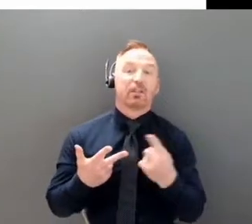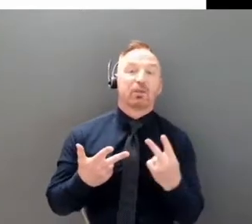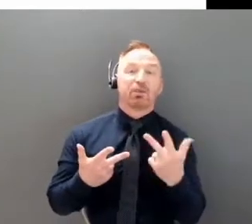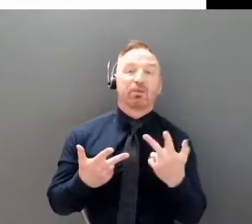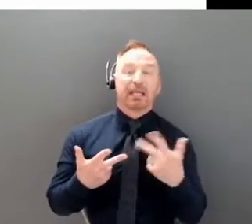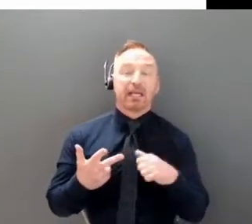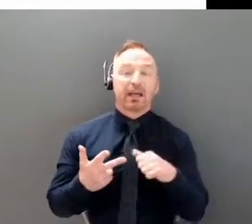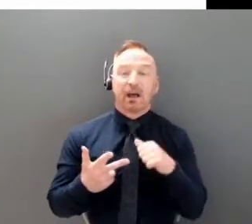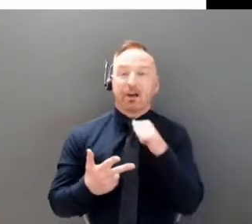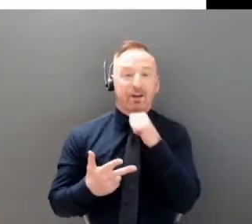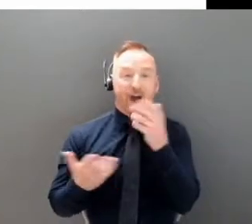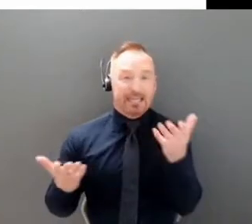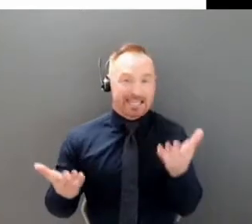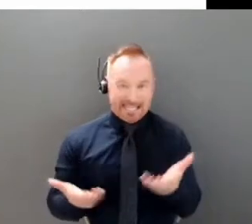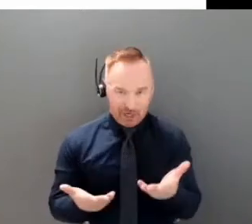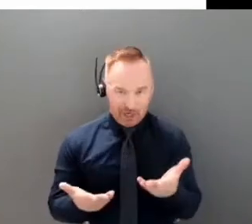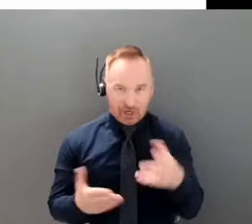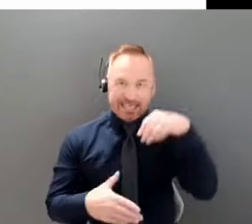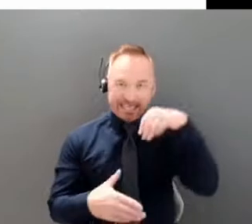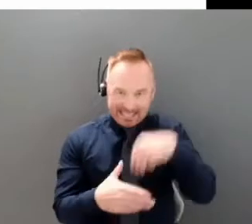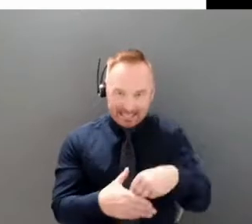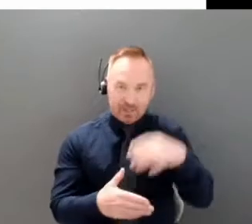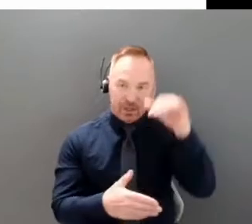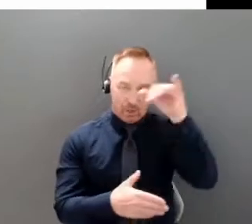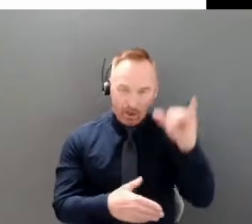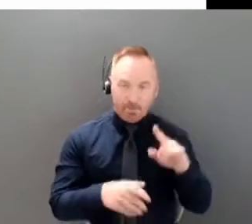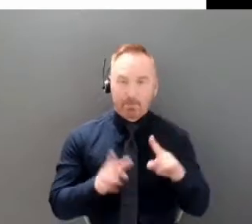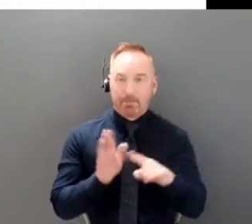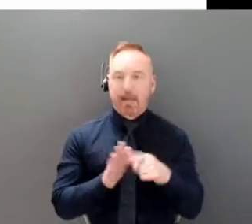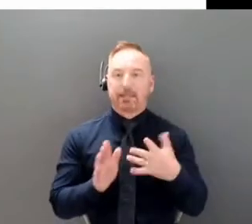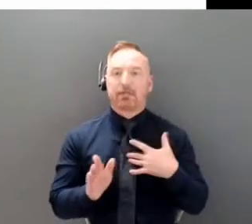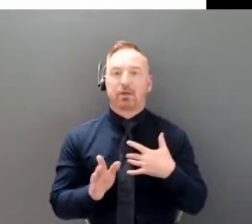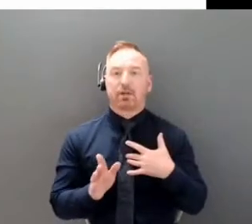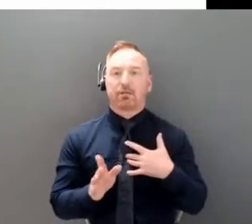but were infected or exposed in territory.